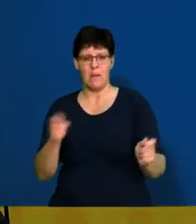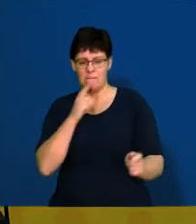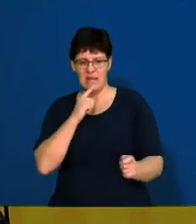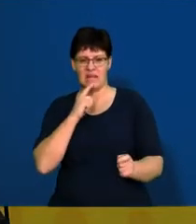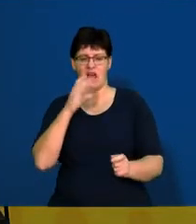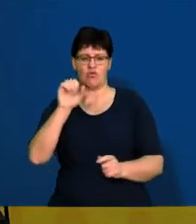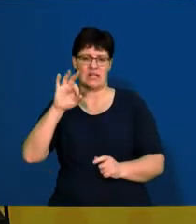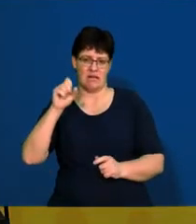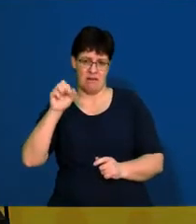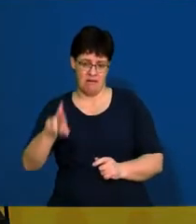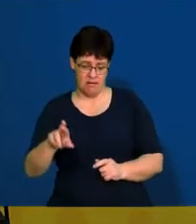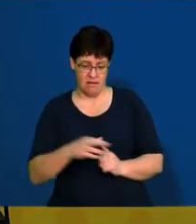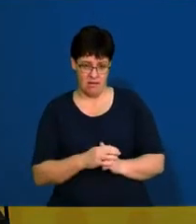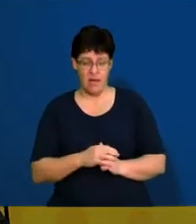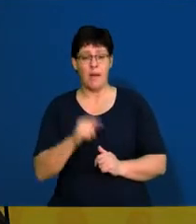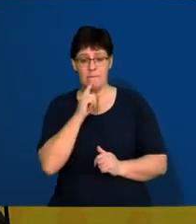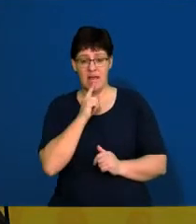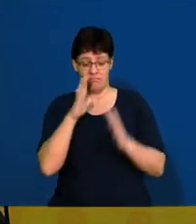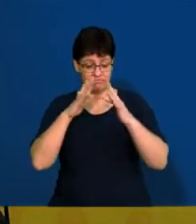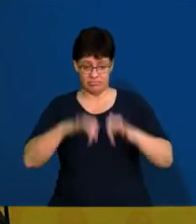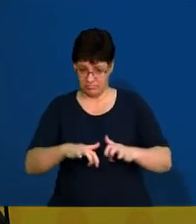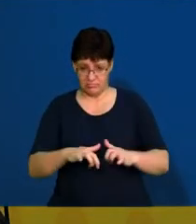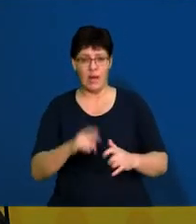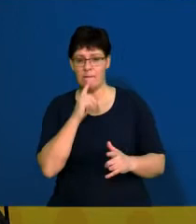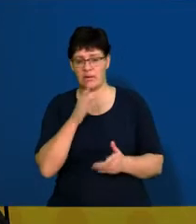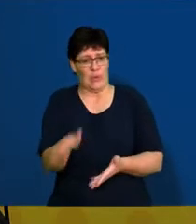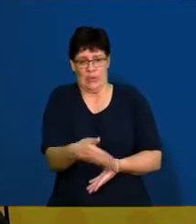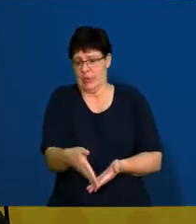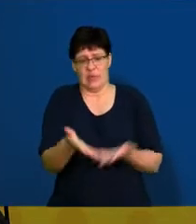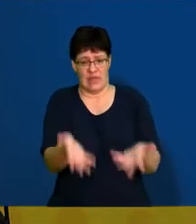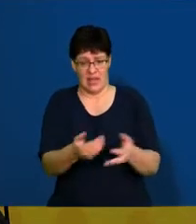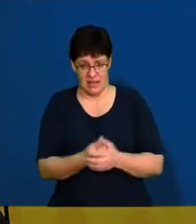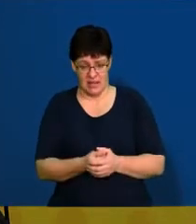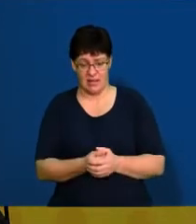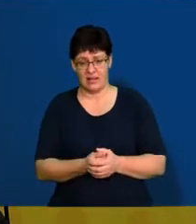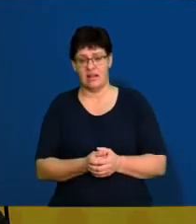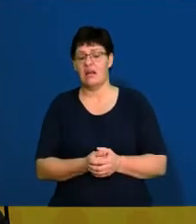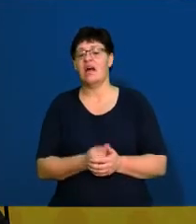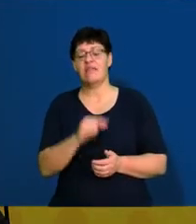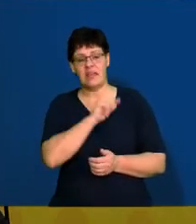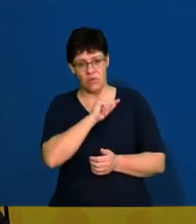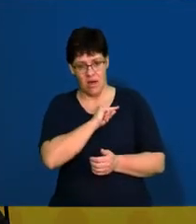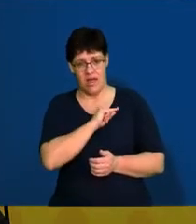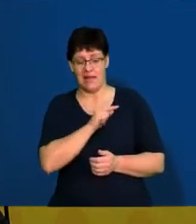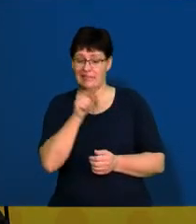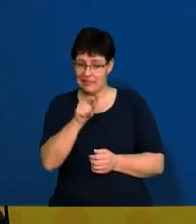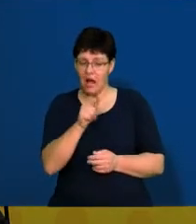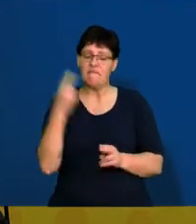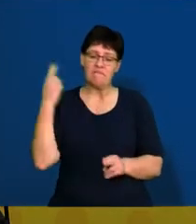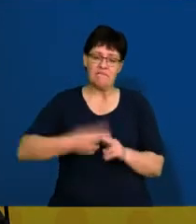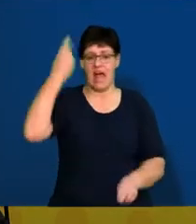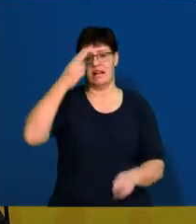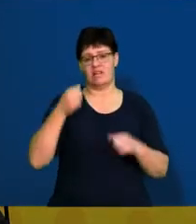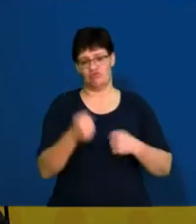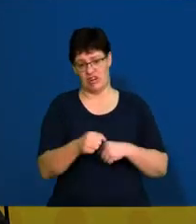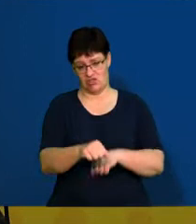creditors. And once the business is liquidated, it no longer exists. So that's why it is the final strategy.